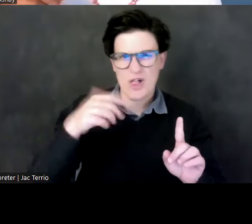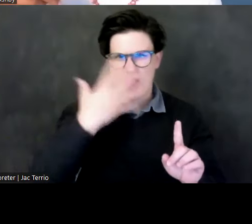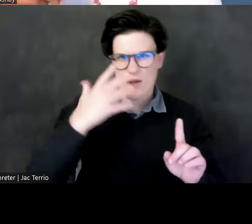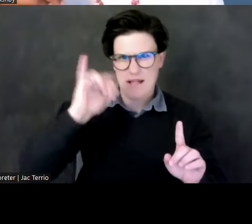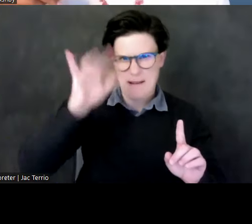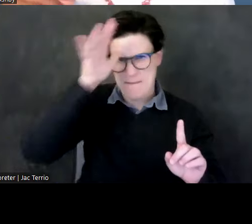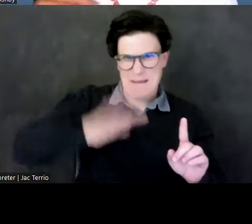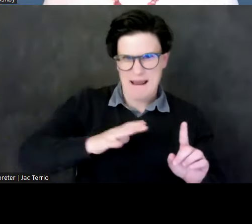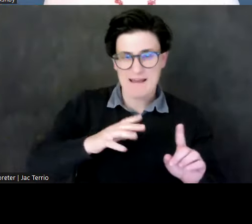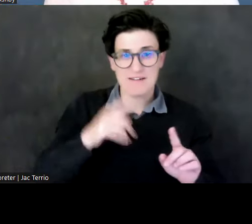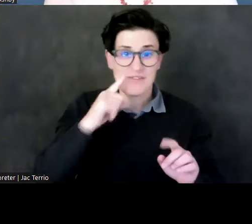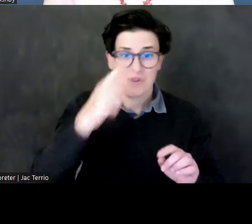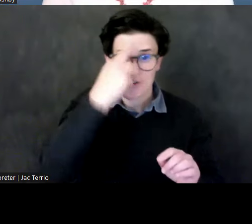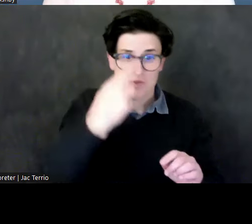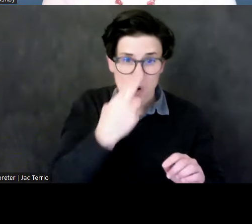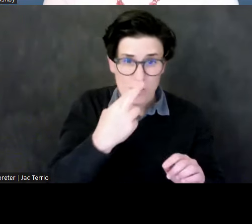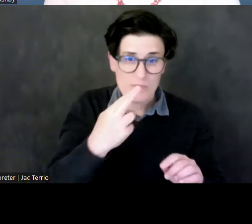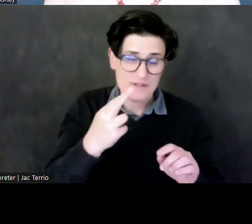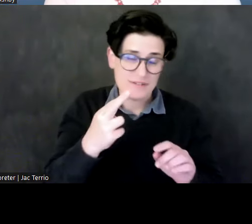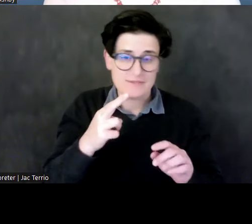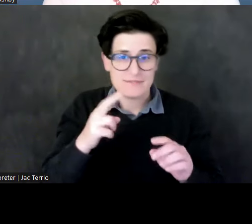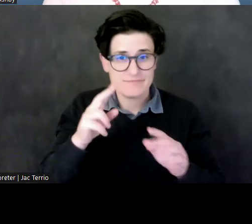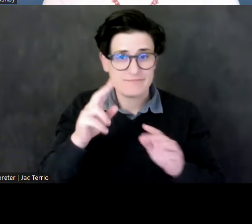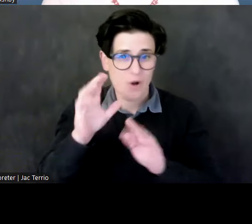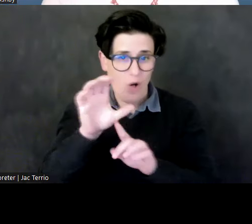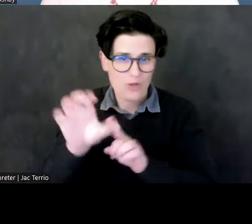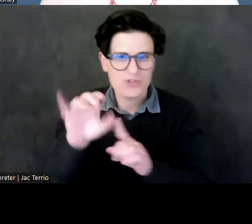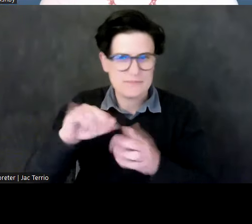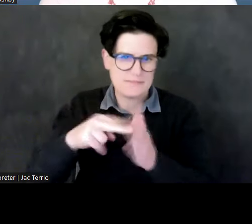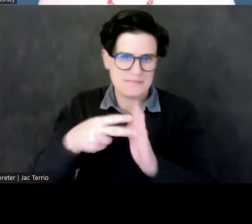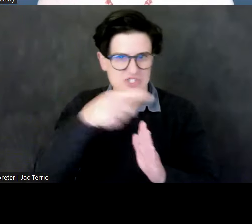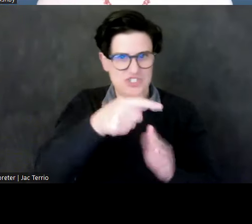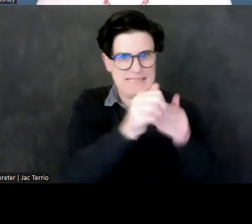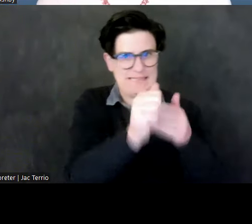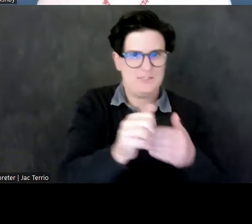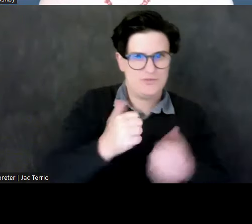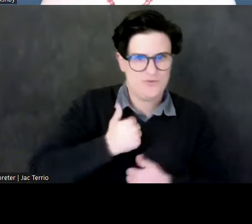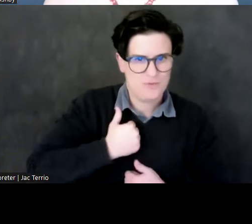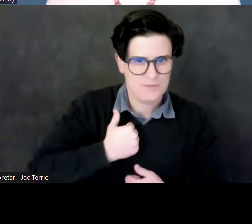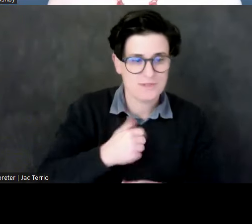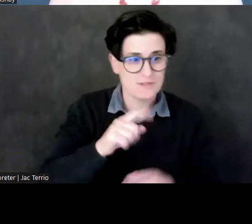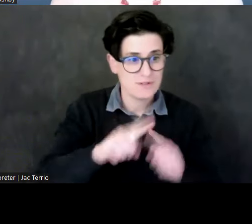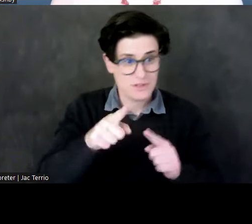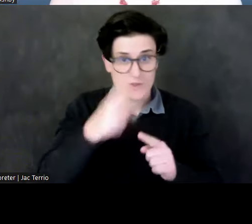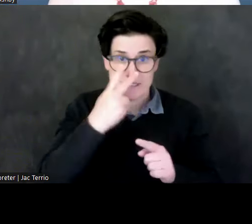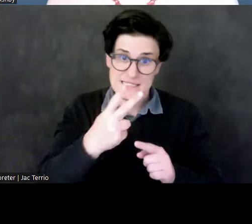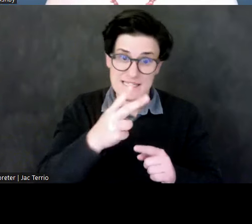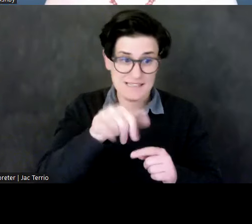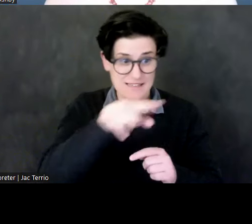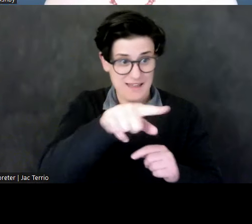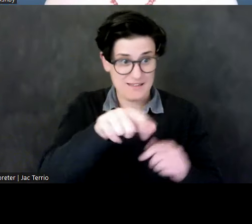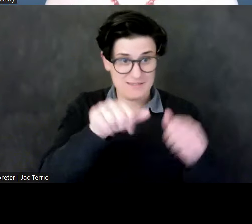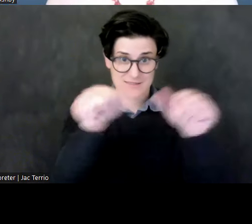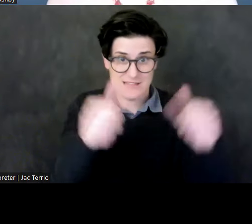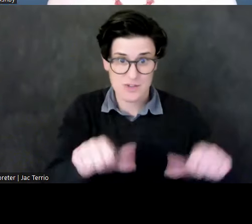that she's at the head of troops. But here we see an example, that very statue that John was referring to now